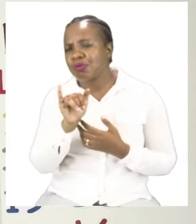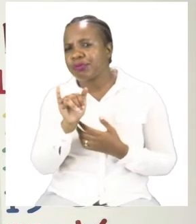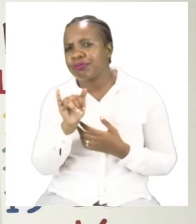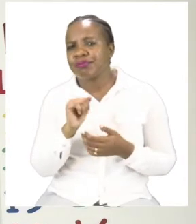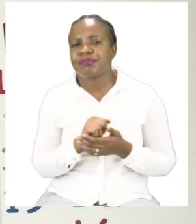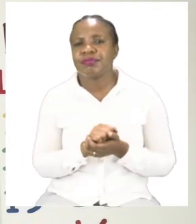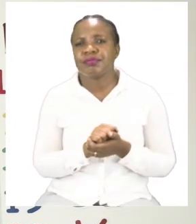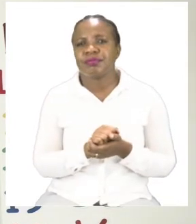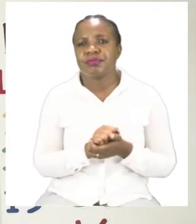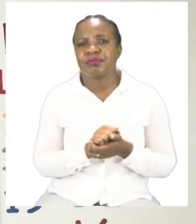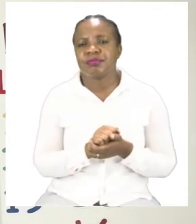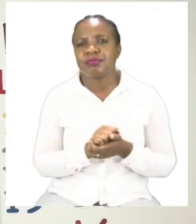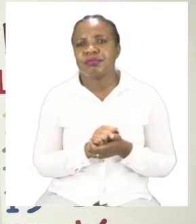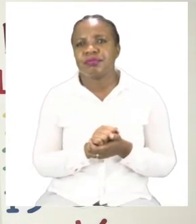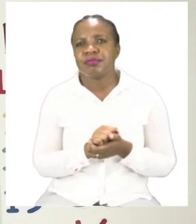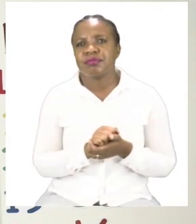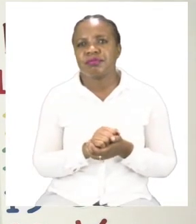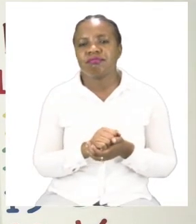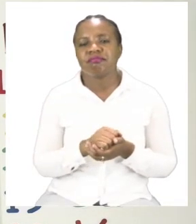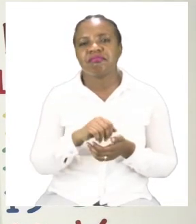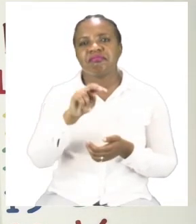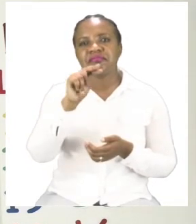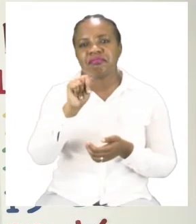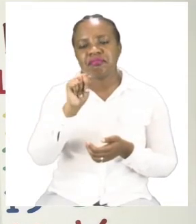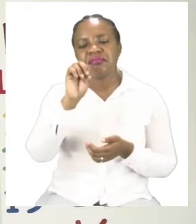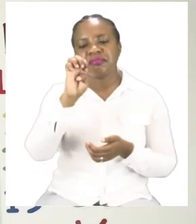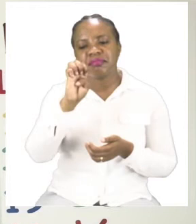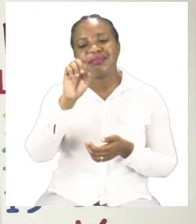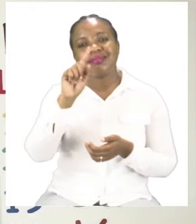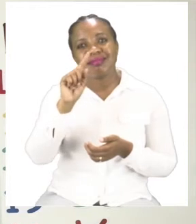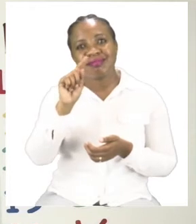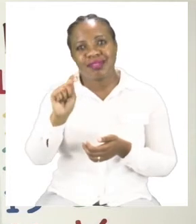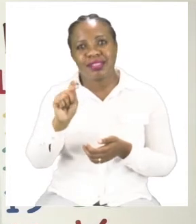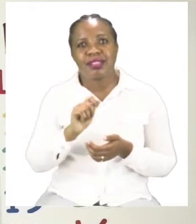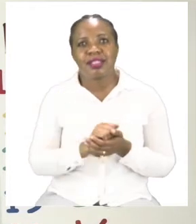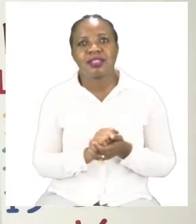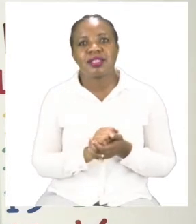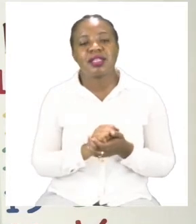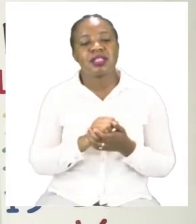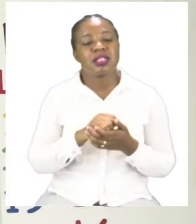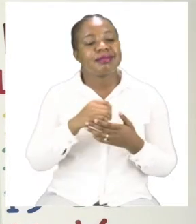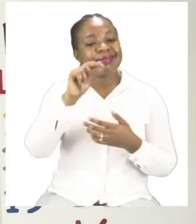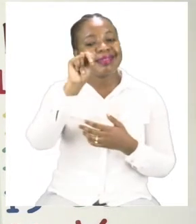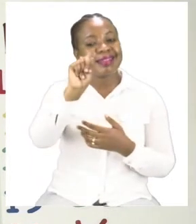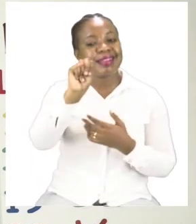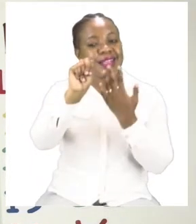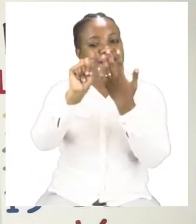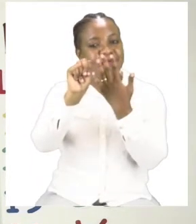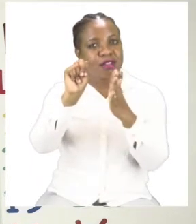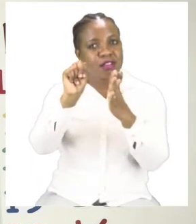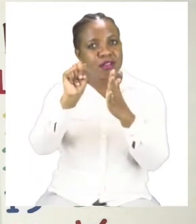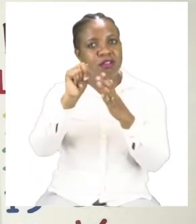Well done! It is the word net net because we already have our N. So